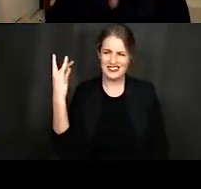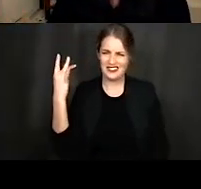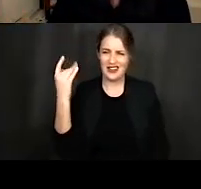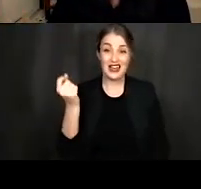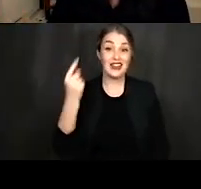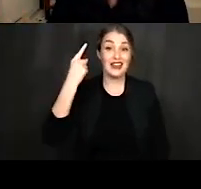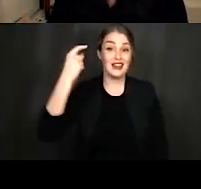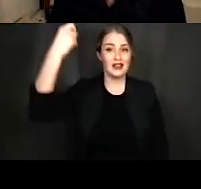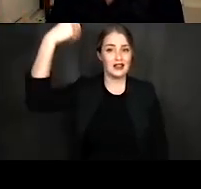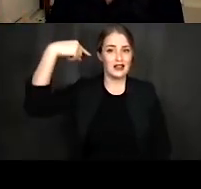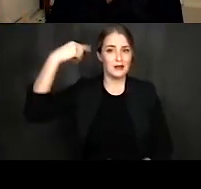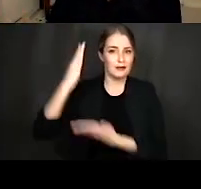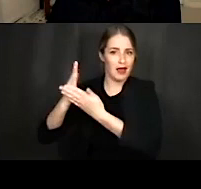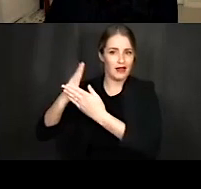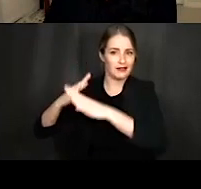Why?